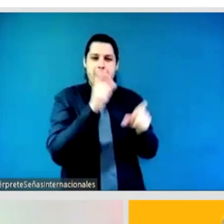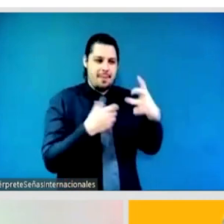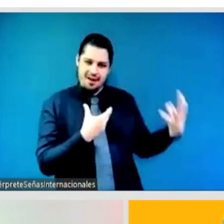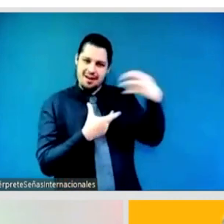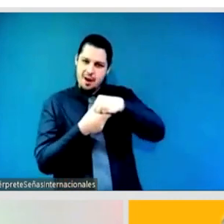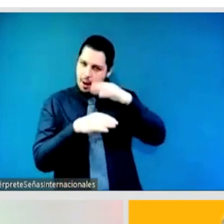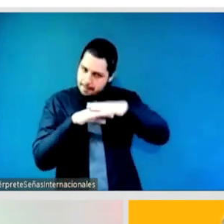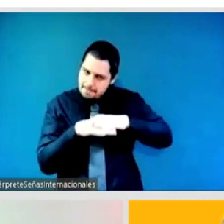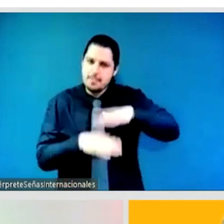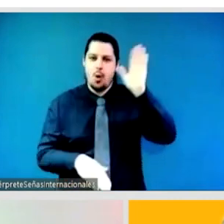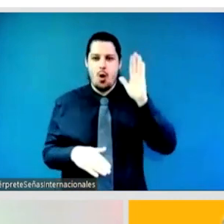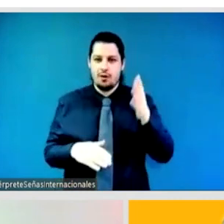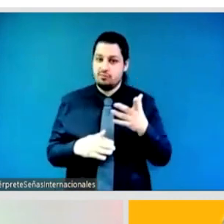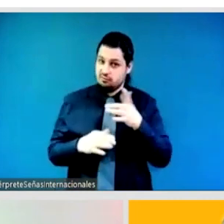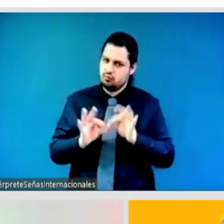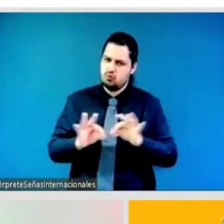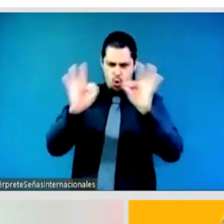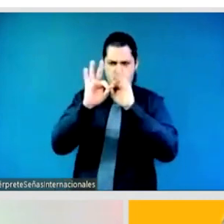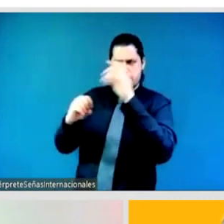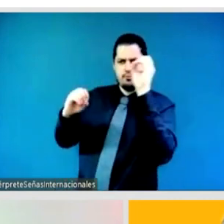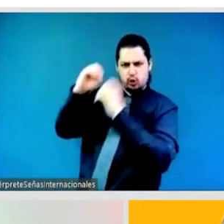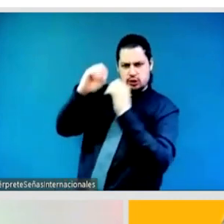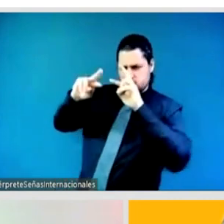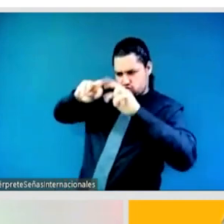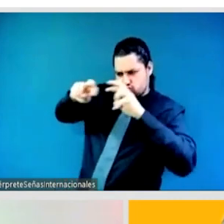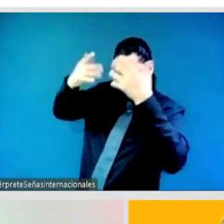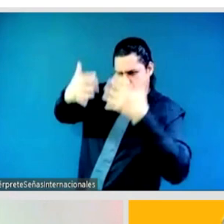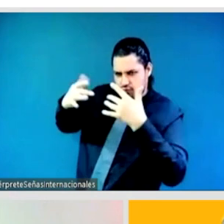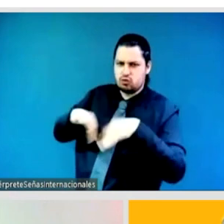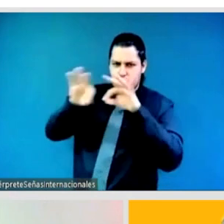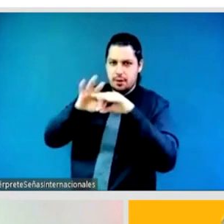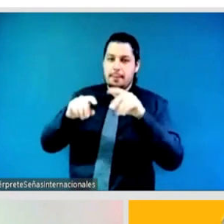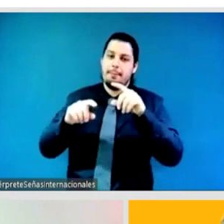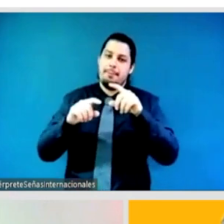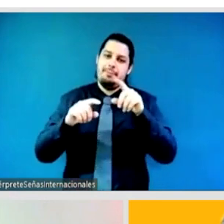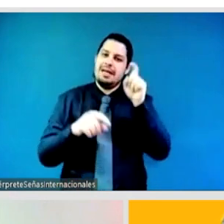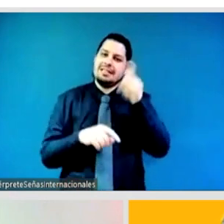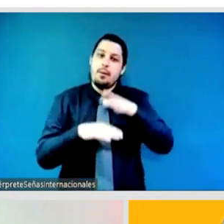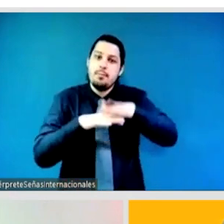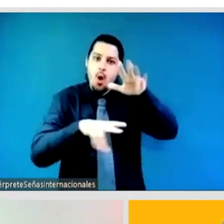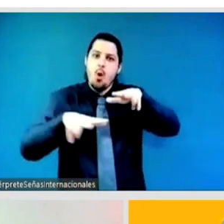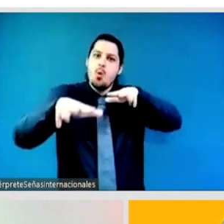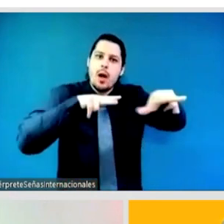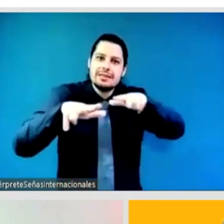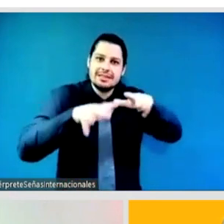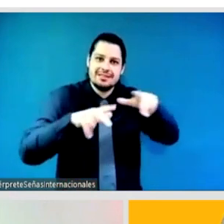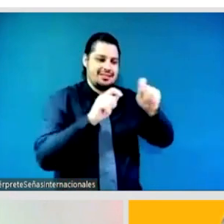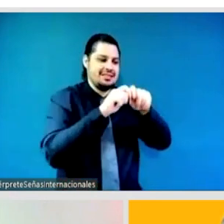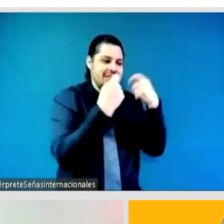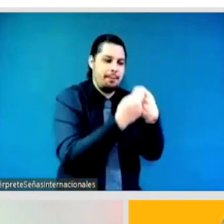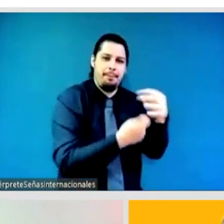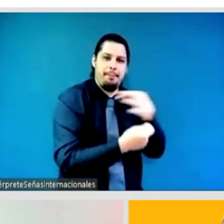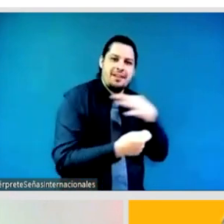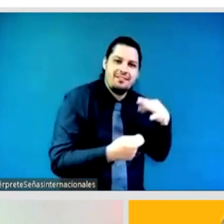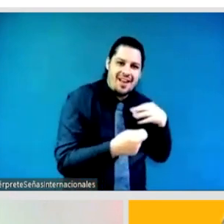participation and to ask the how and the what. And what does transformation mean? How do we get women's agency out there? And how do we get to